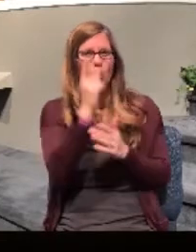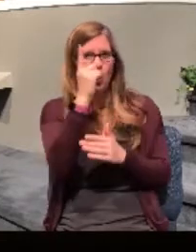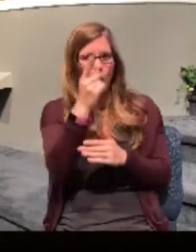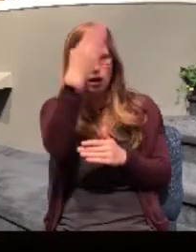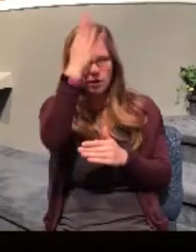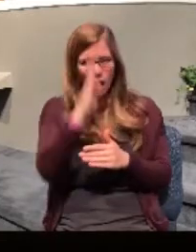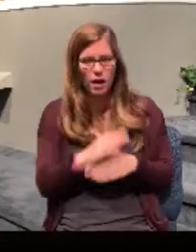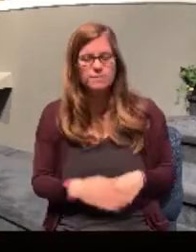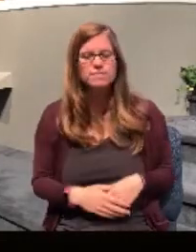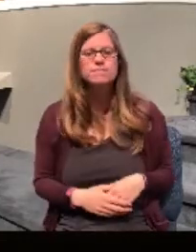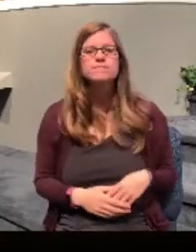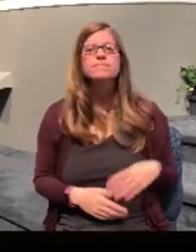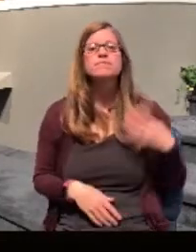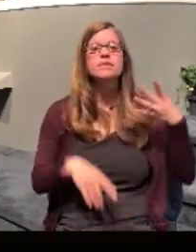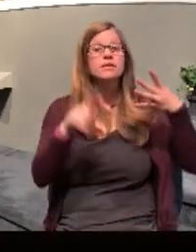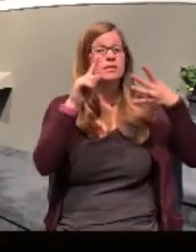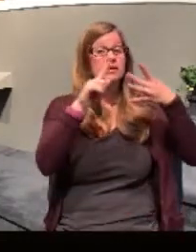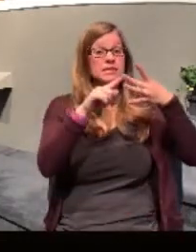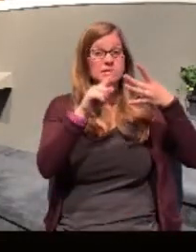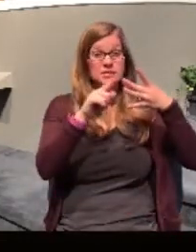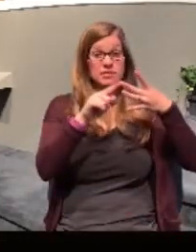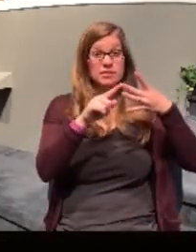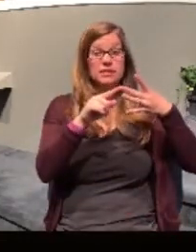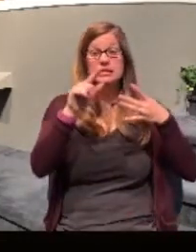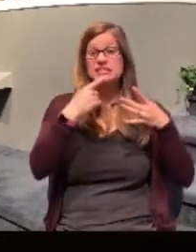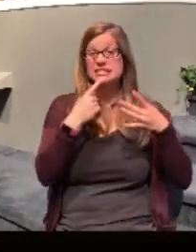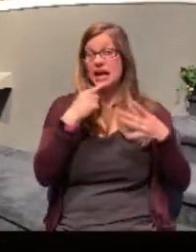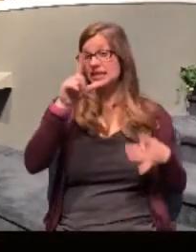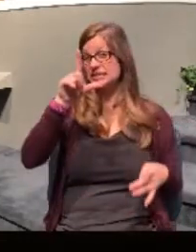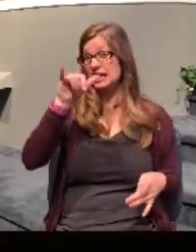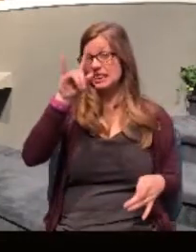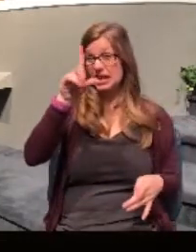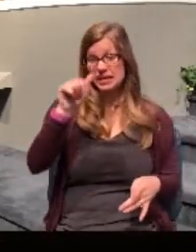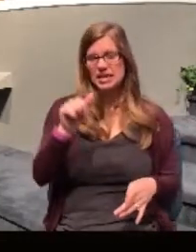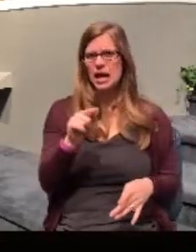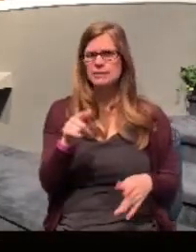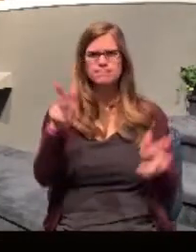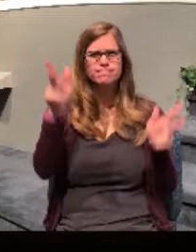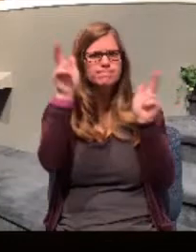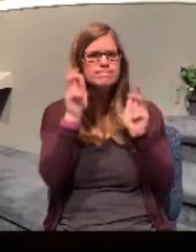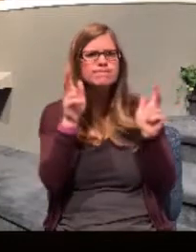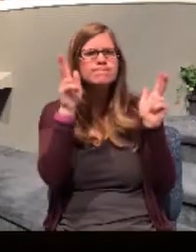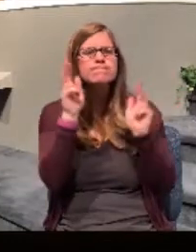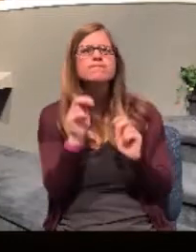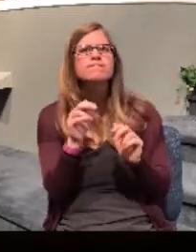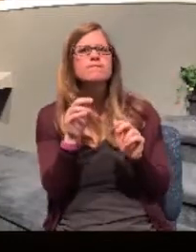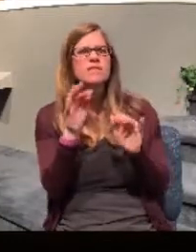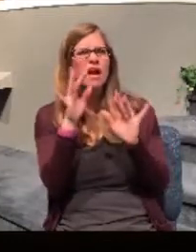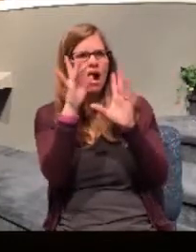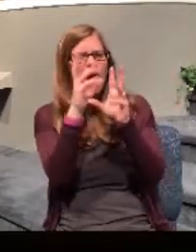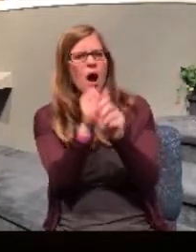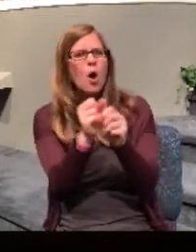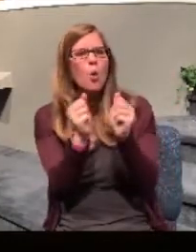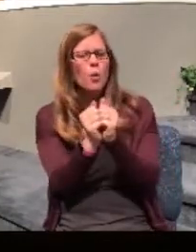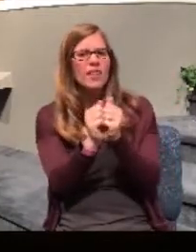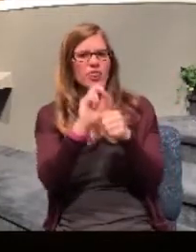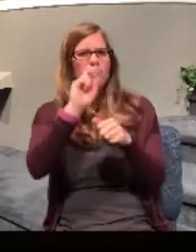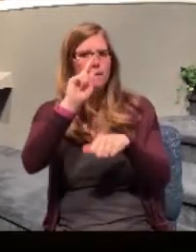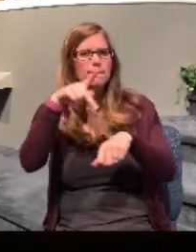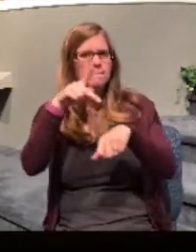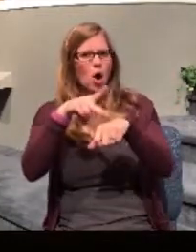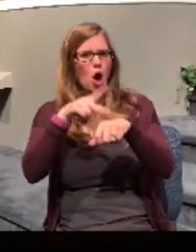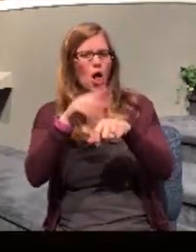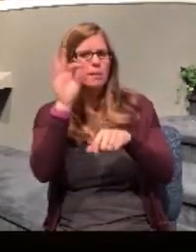carefully listened to Paul as he shared the gospel. No doubt as this small group of women